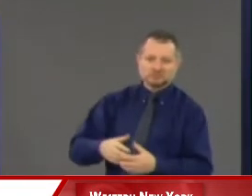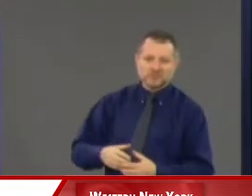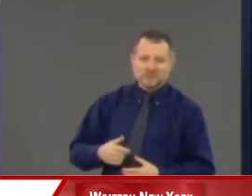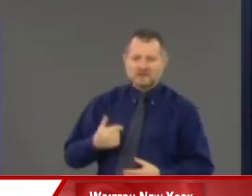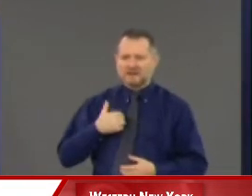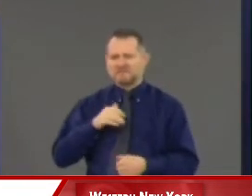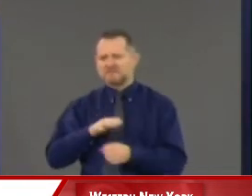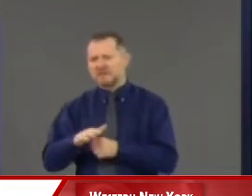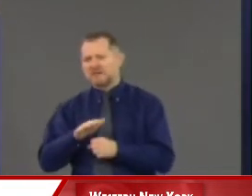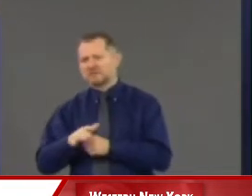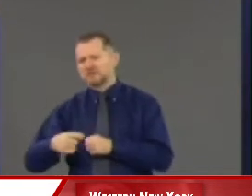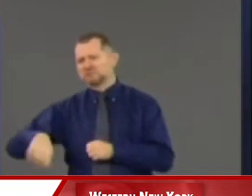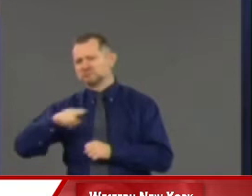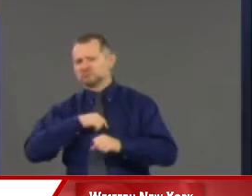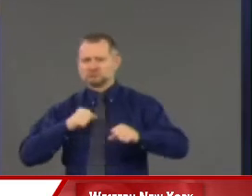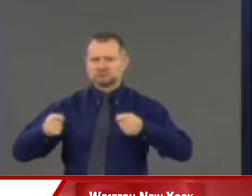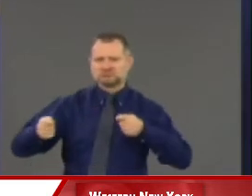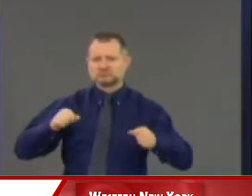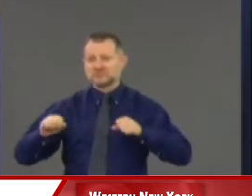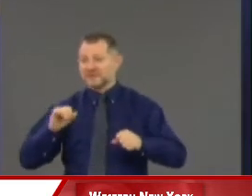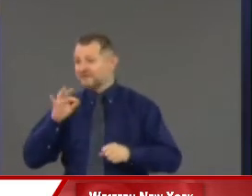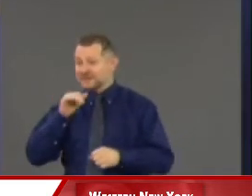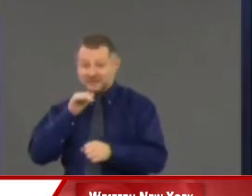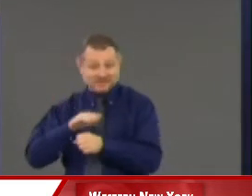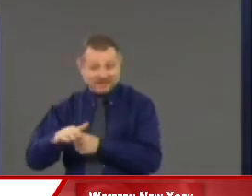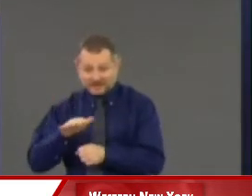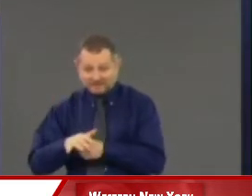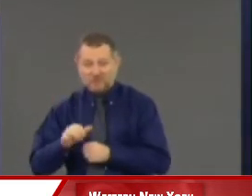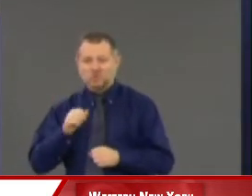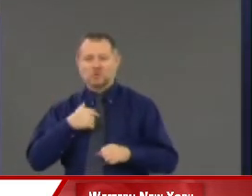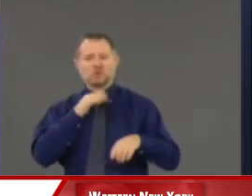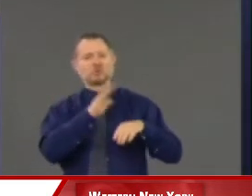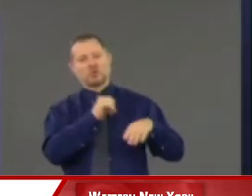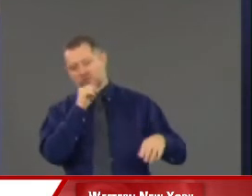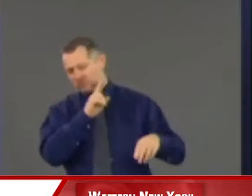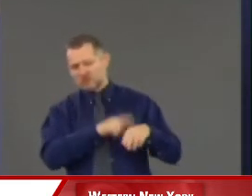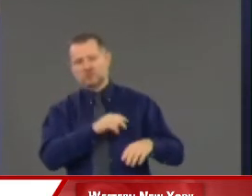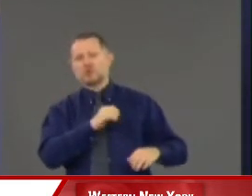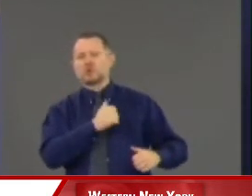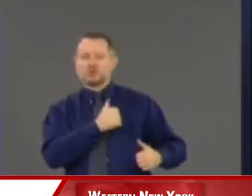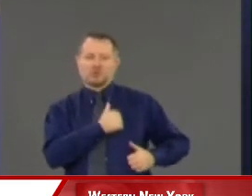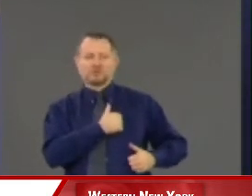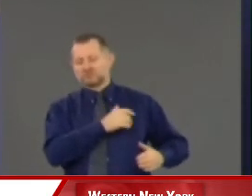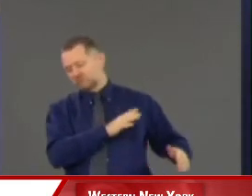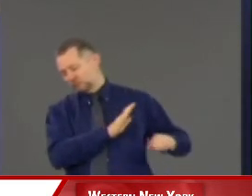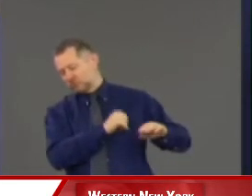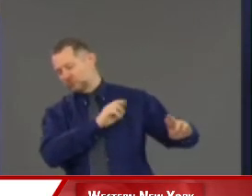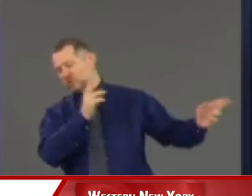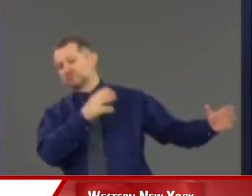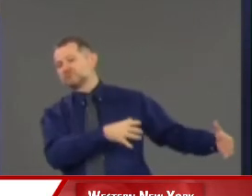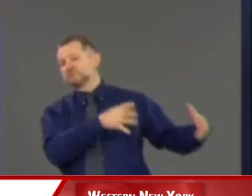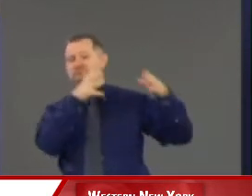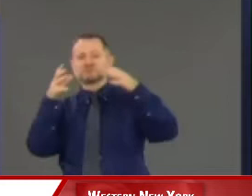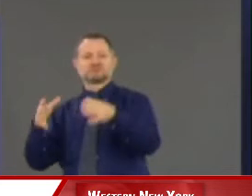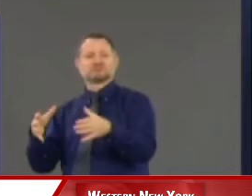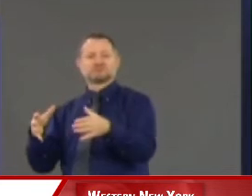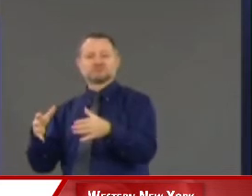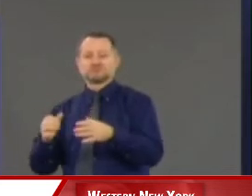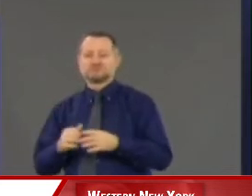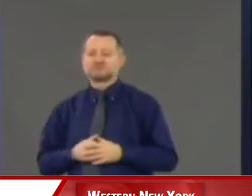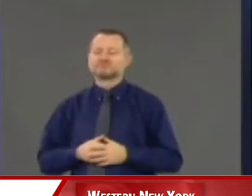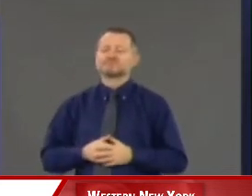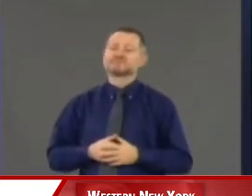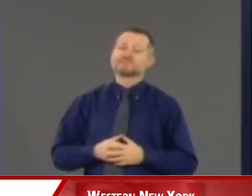issue. But if it is, we have the National Guard, who are also trained to do this. I think some of the